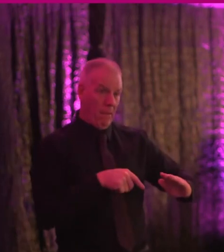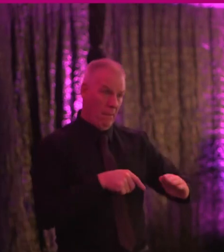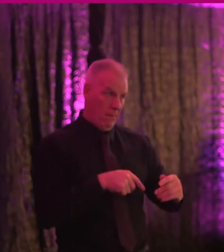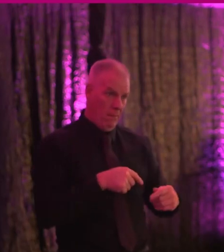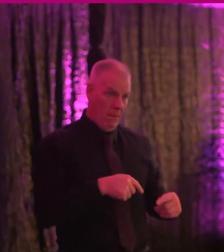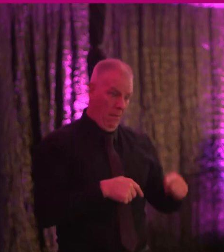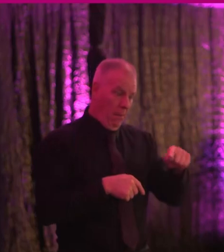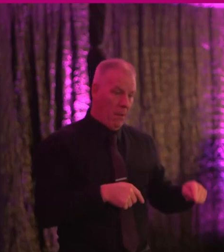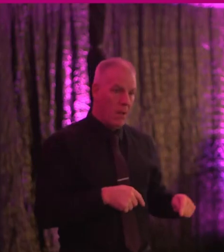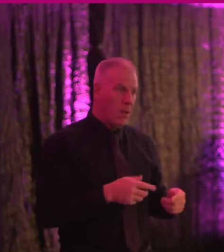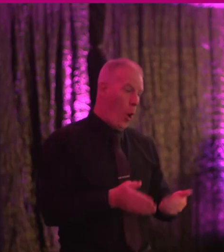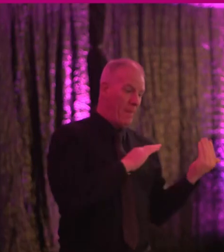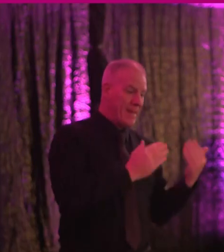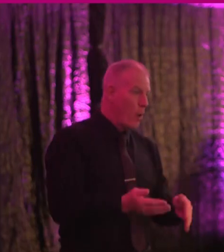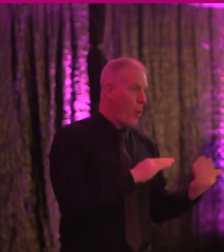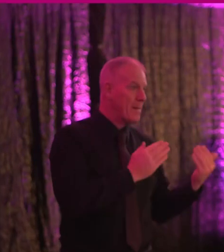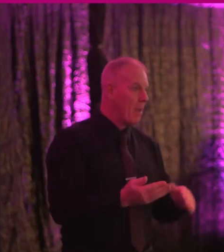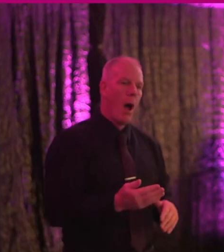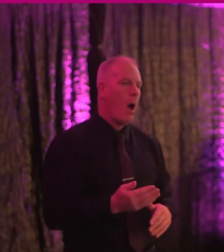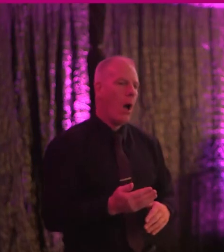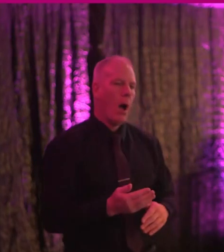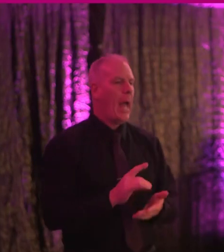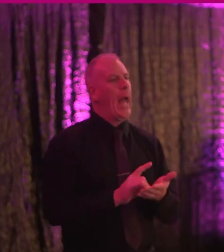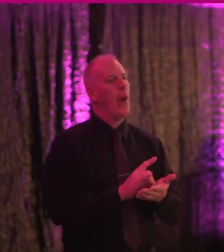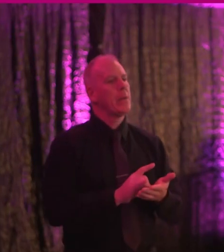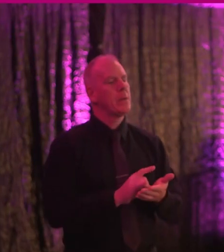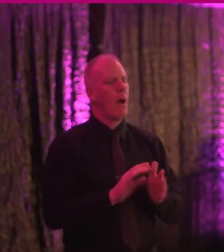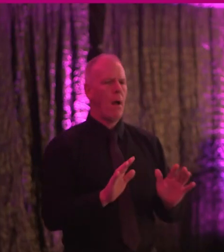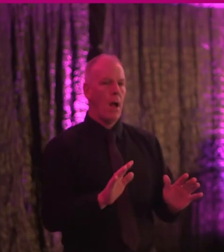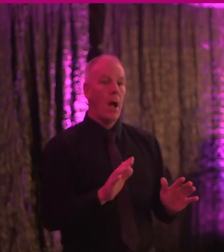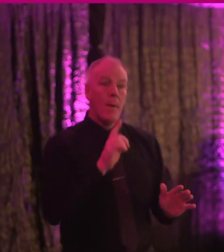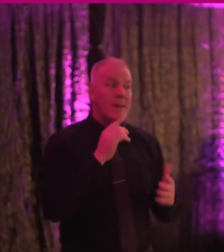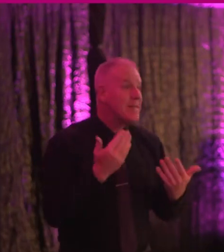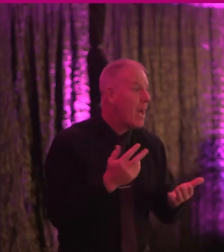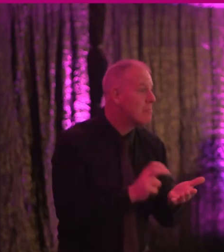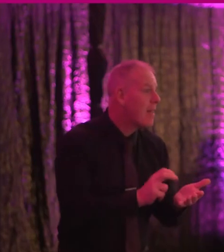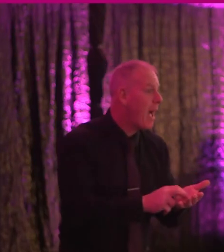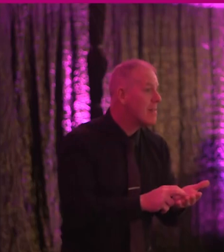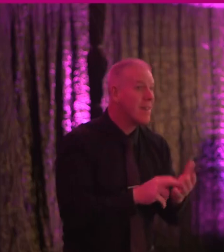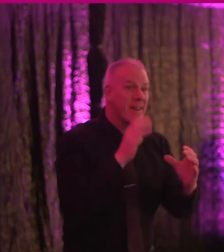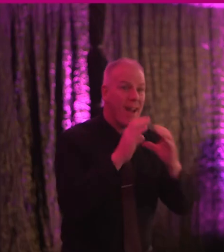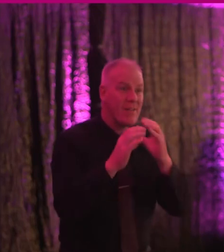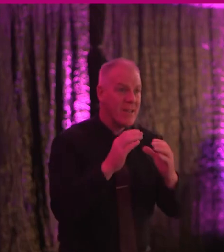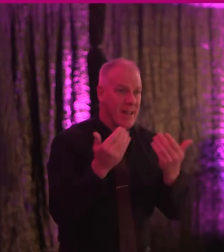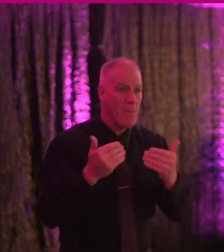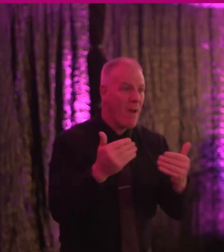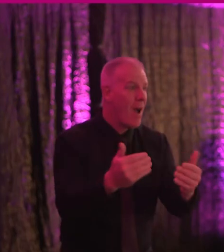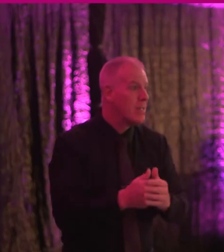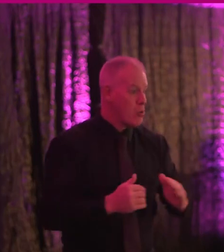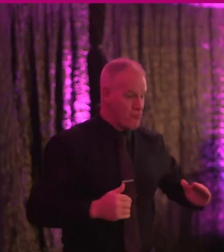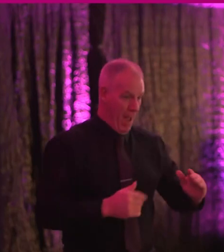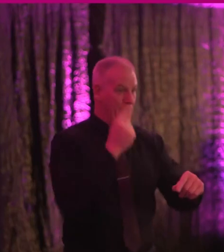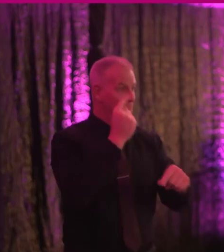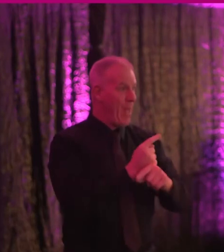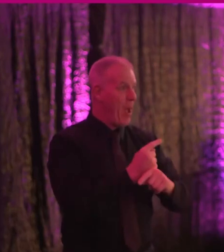take up and take down? I know that would interfere with the heritage, but I'm delighted to say that conversation has moved on. The ramp